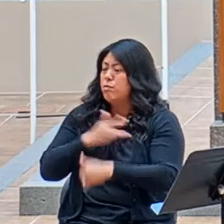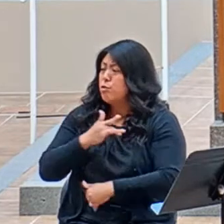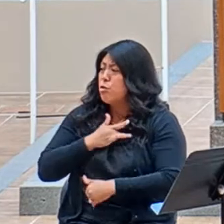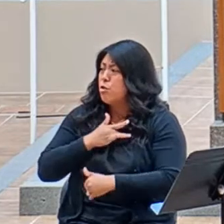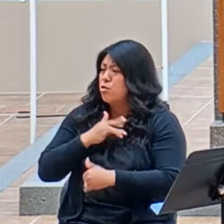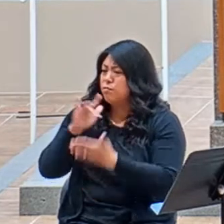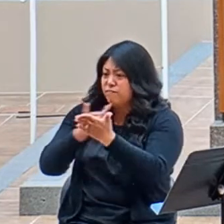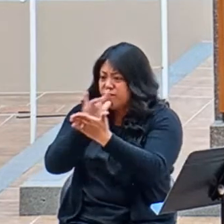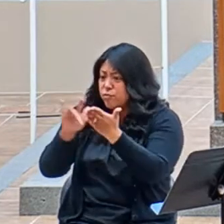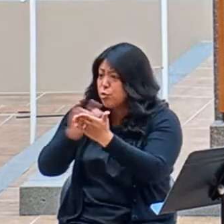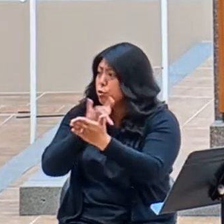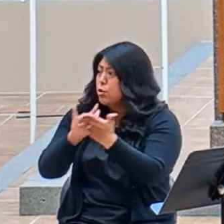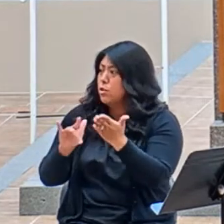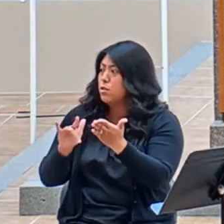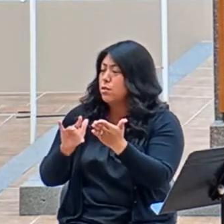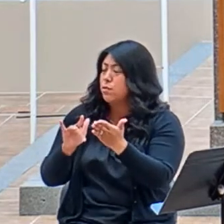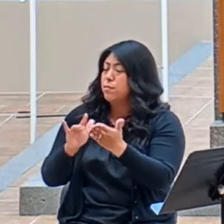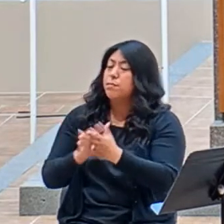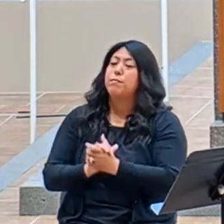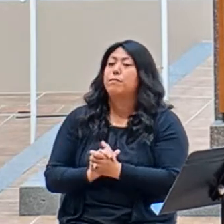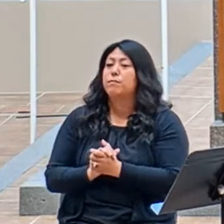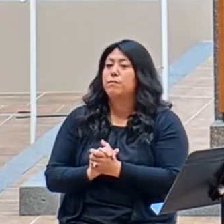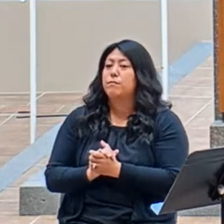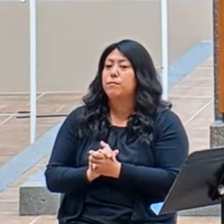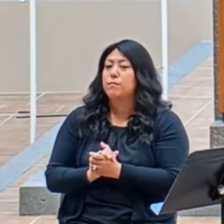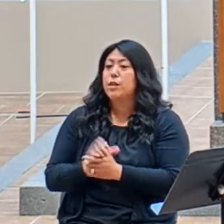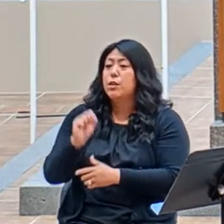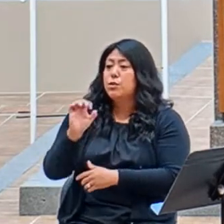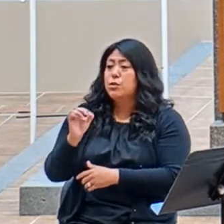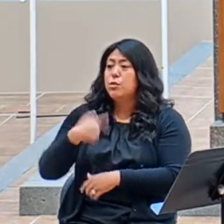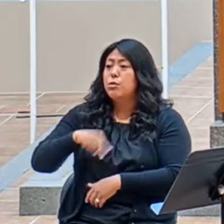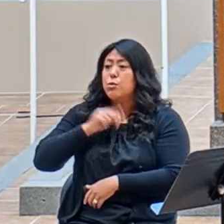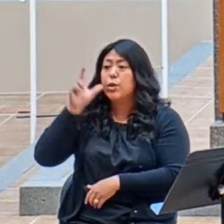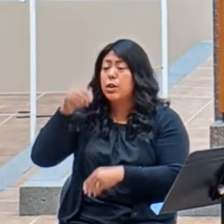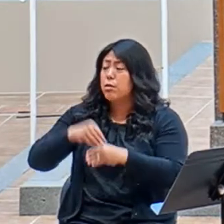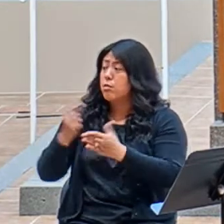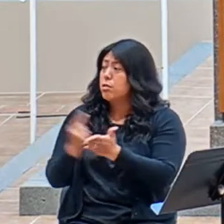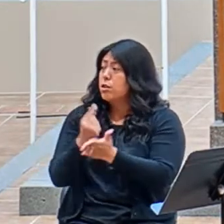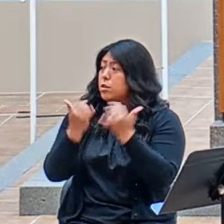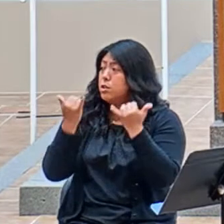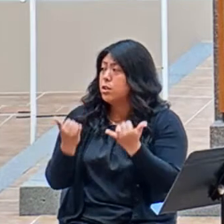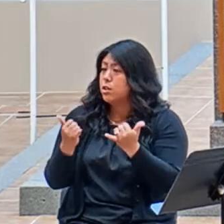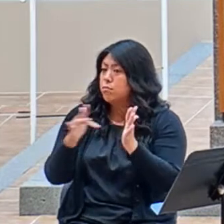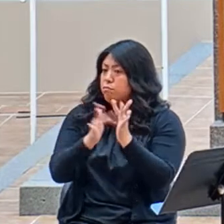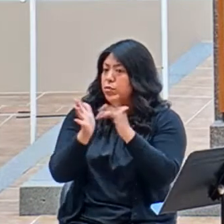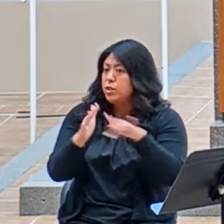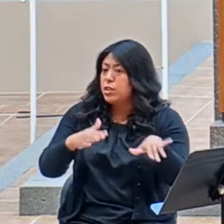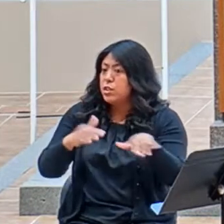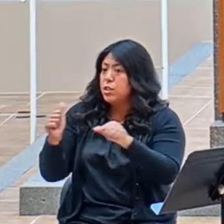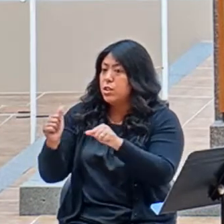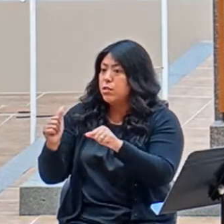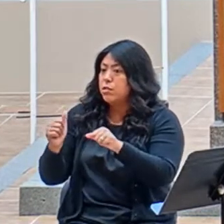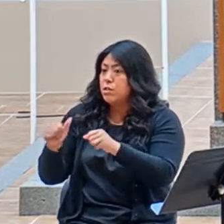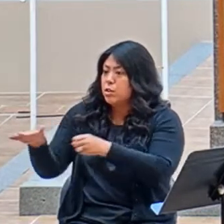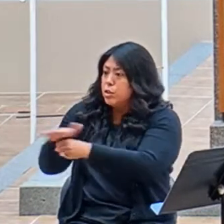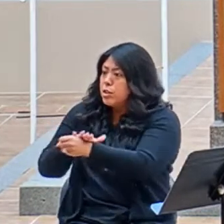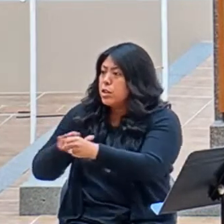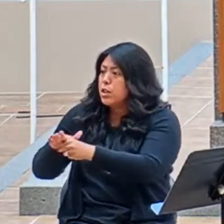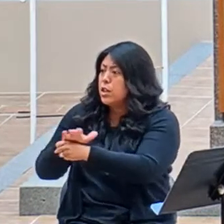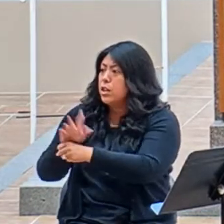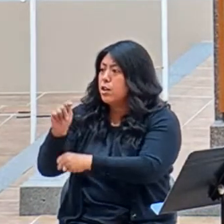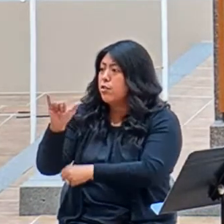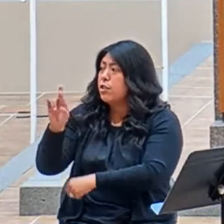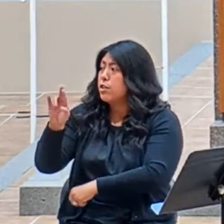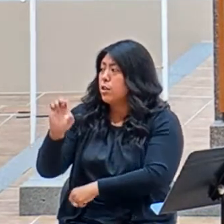them, as we hear in this gospel today, and goes to the region of Tyre and Saddam. Now, there will be no